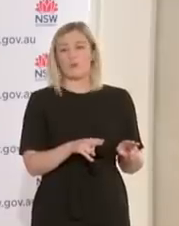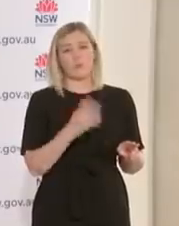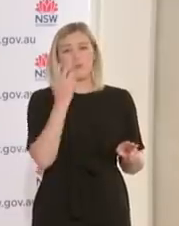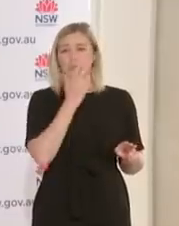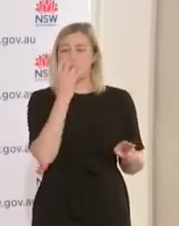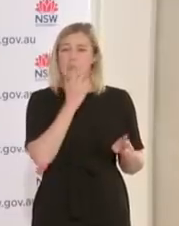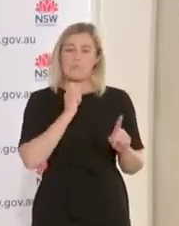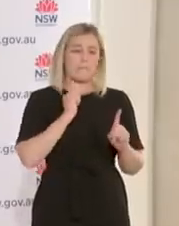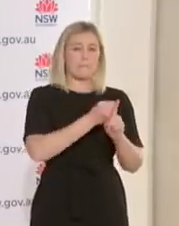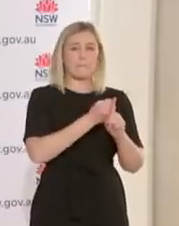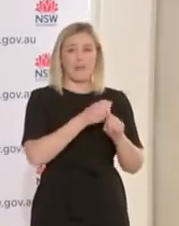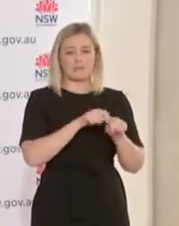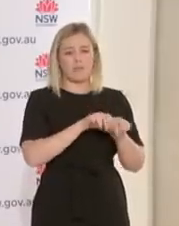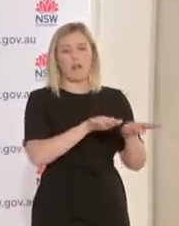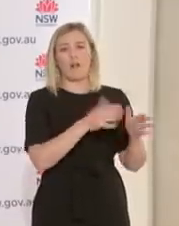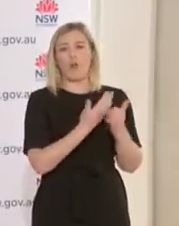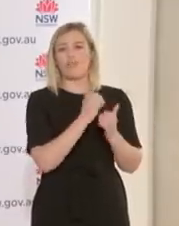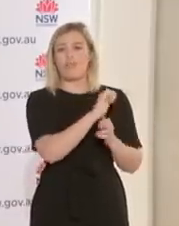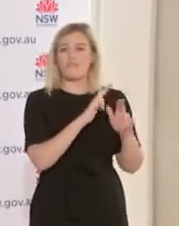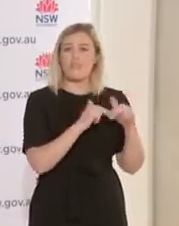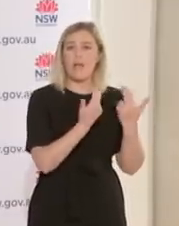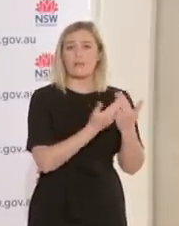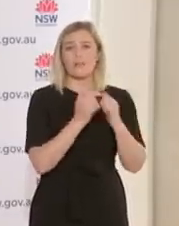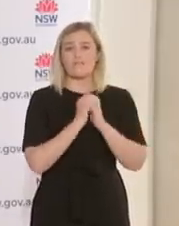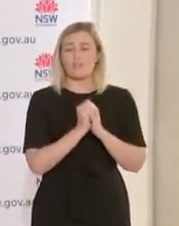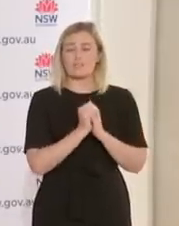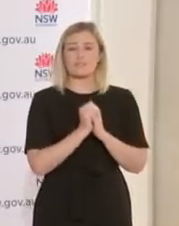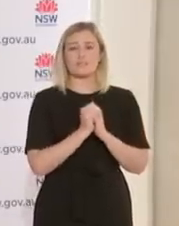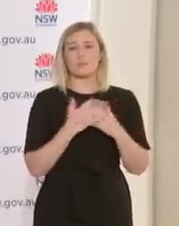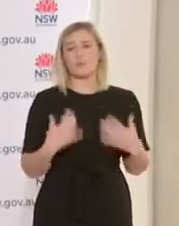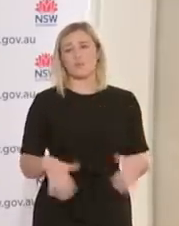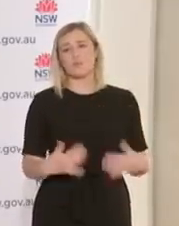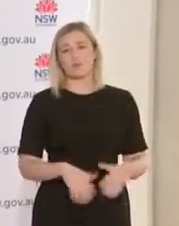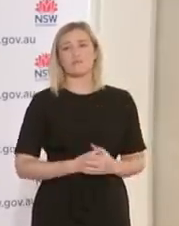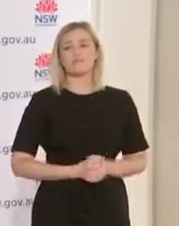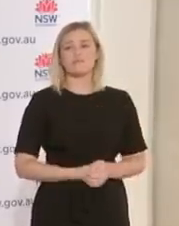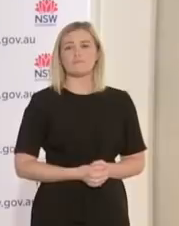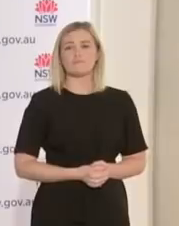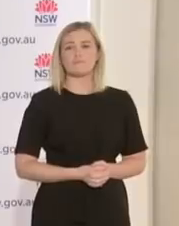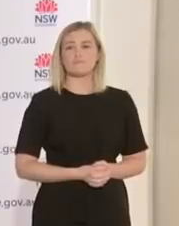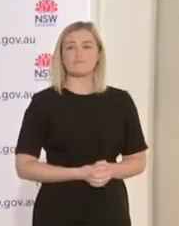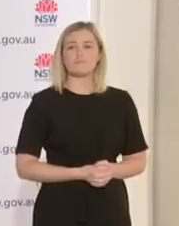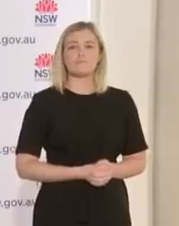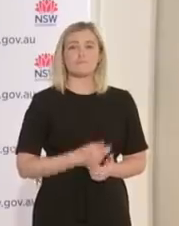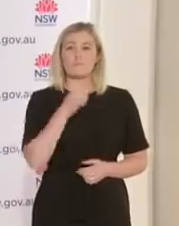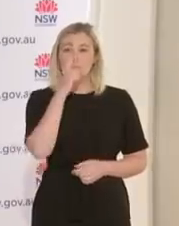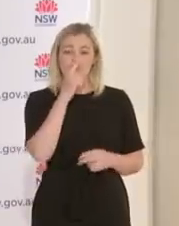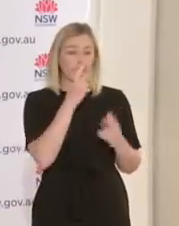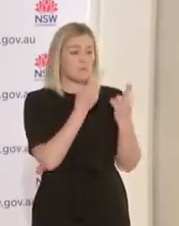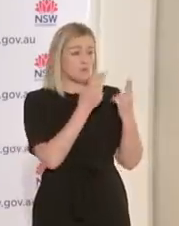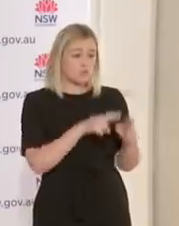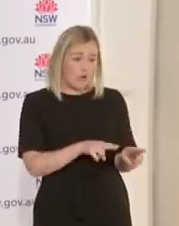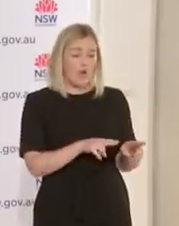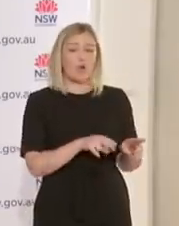the extended community. When we talk about the fact that people are dying, whether they're vaccinated or have underlying health conditions,